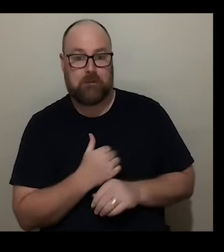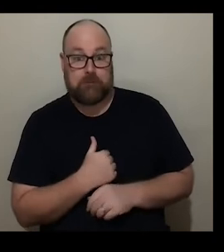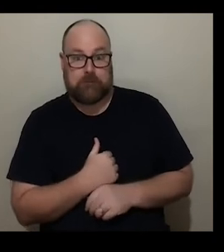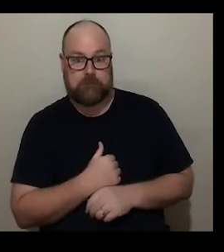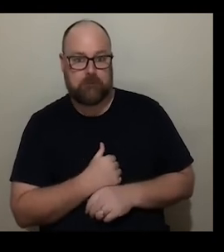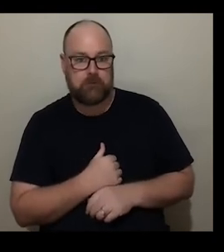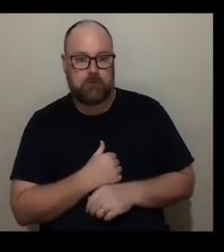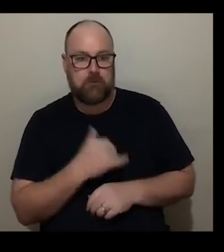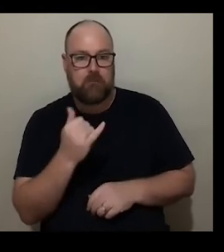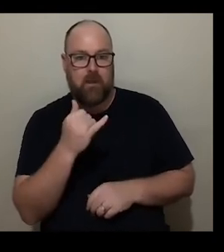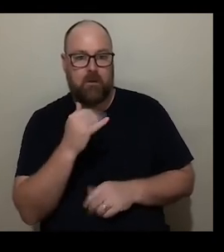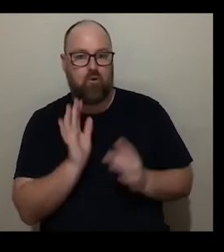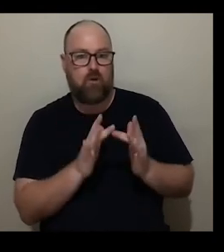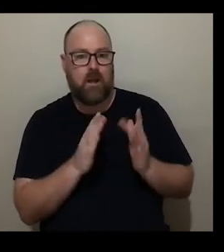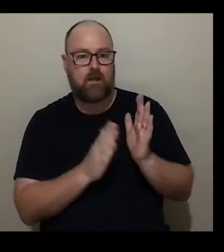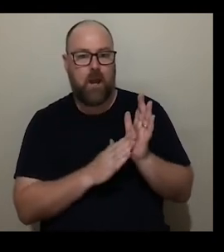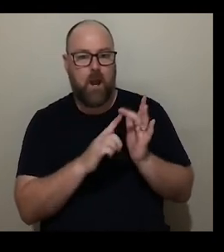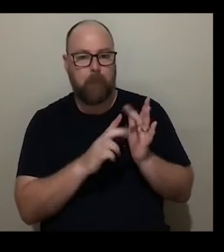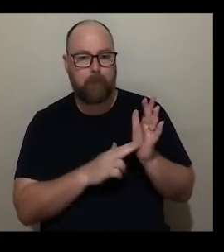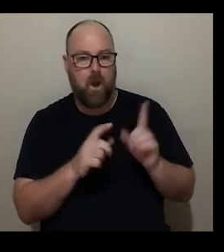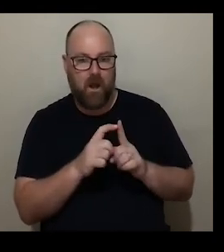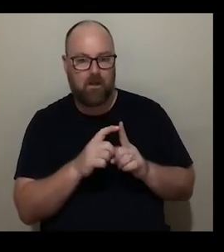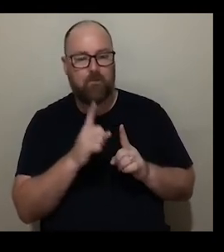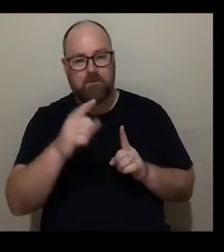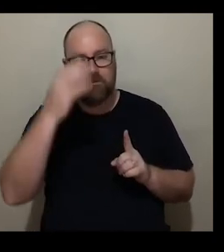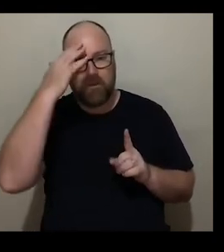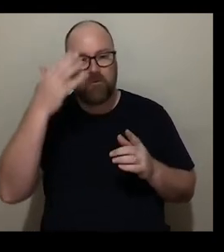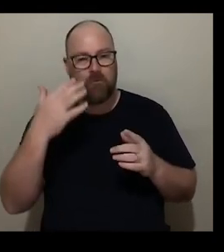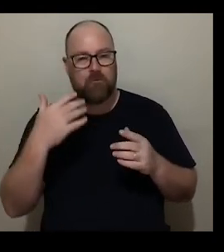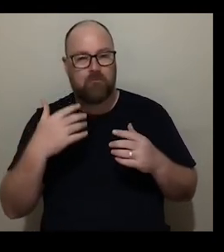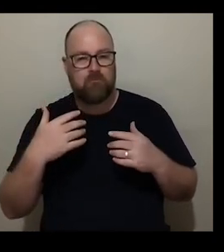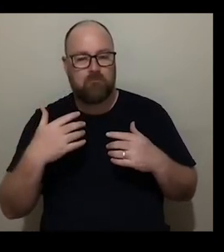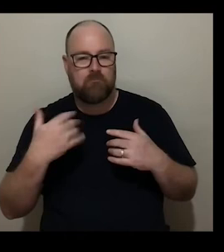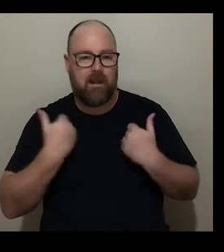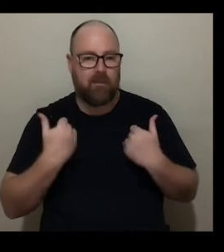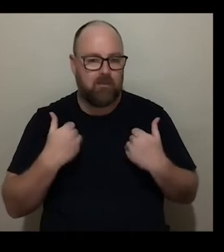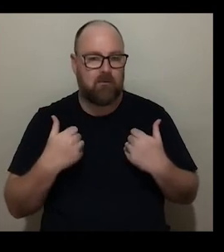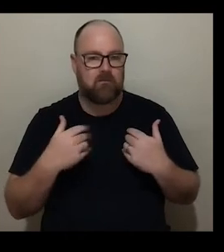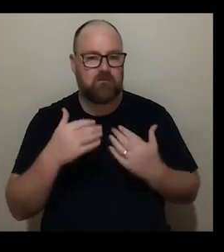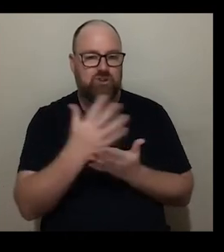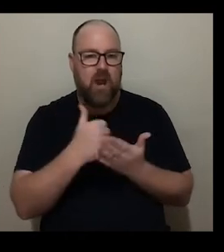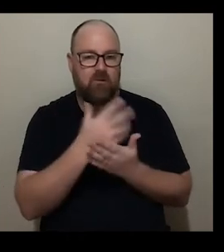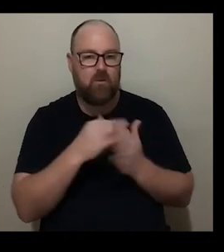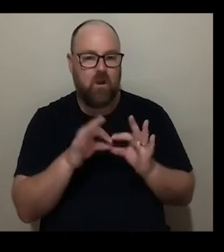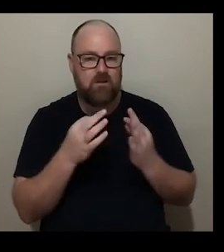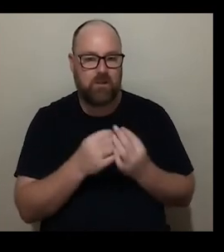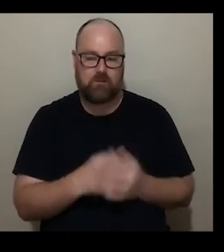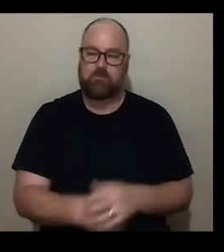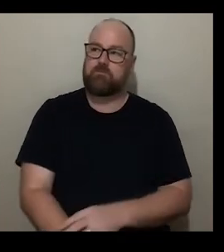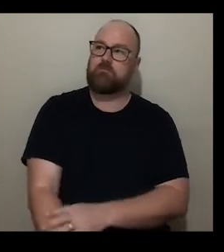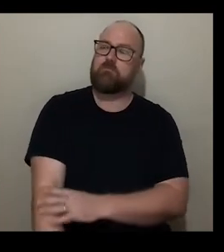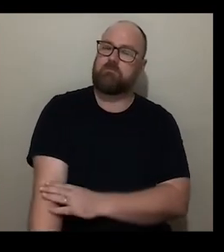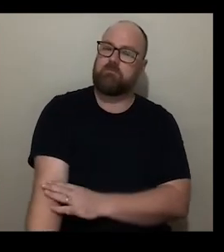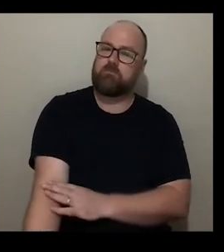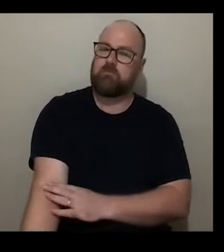maybe i contact mind and mental health charity um and for me the idea that